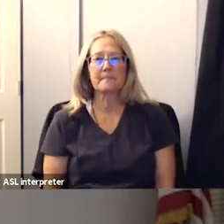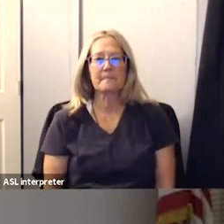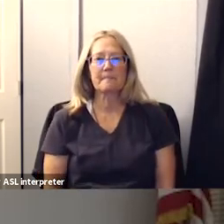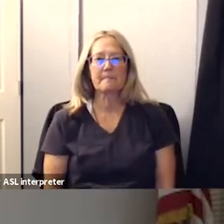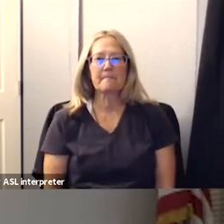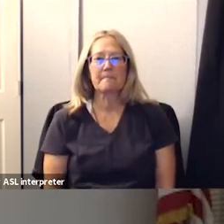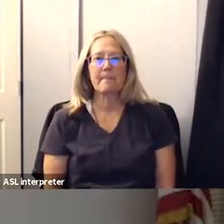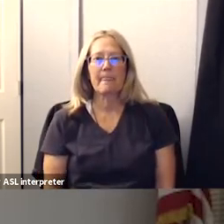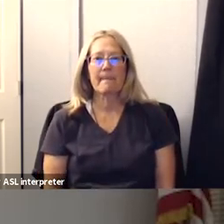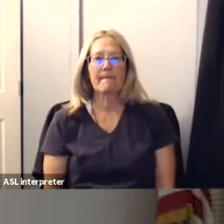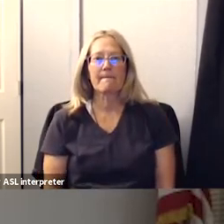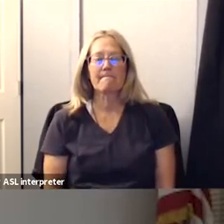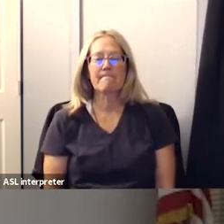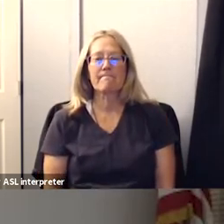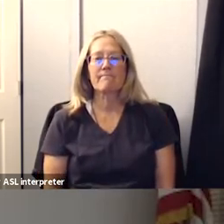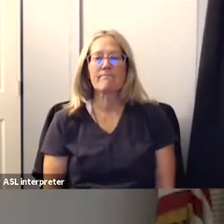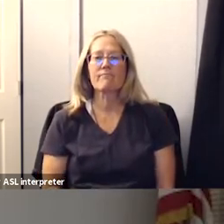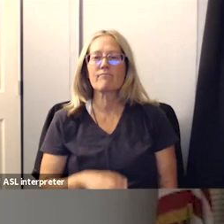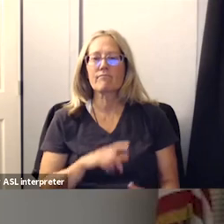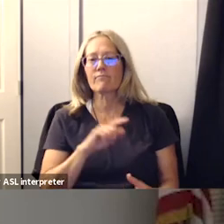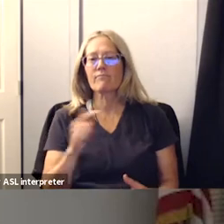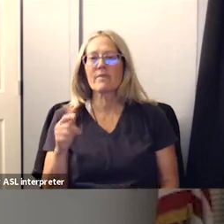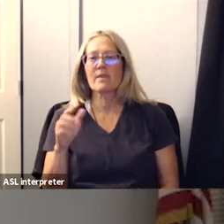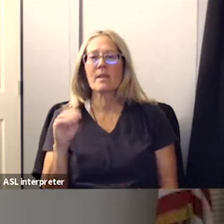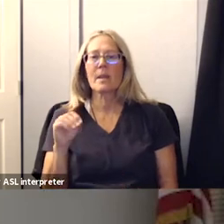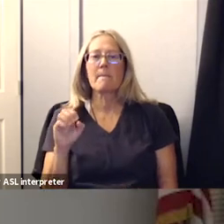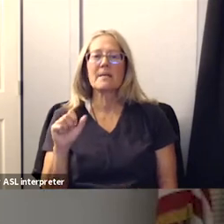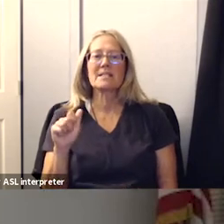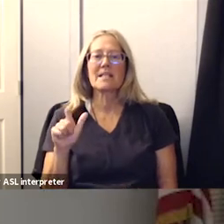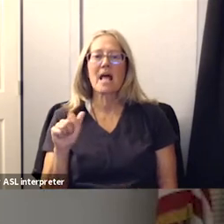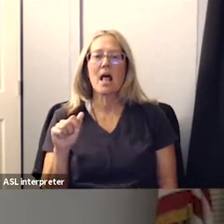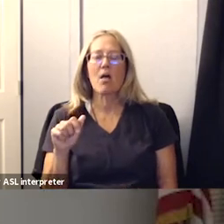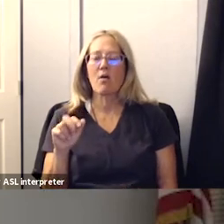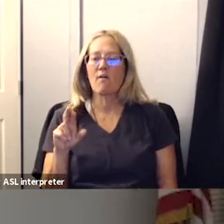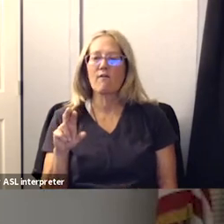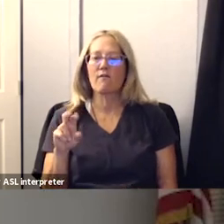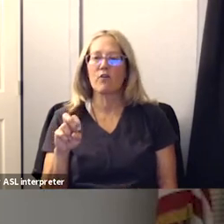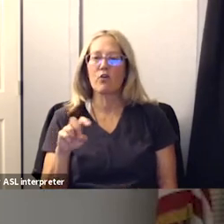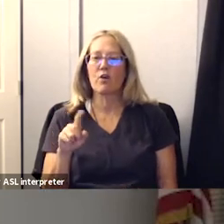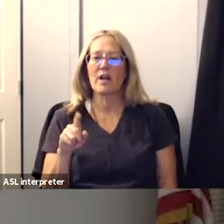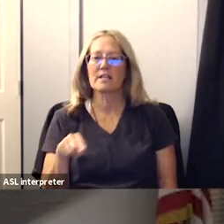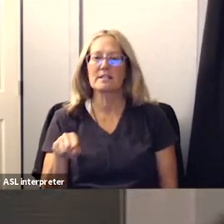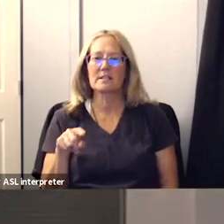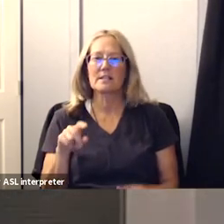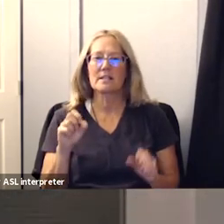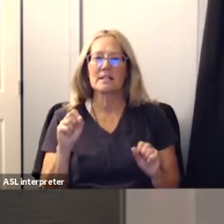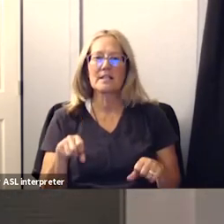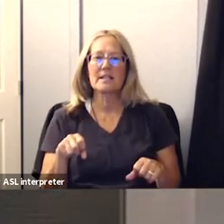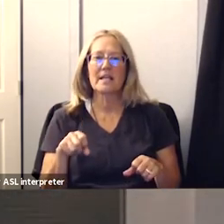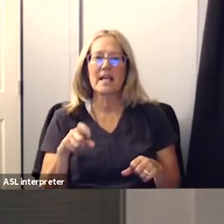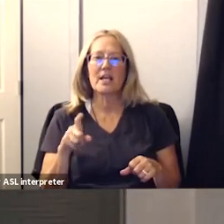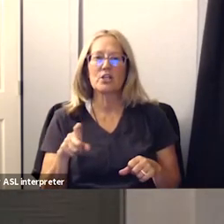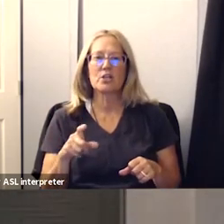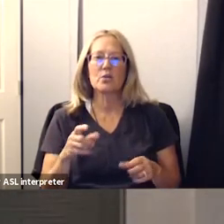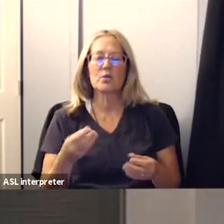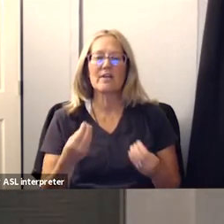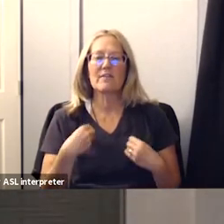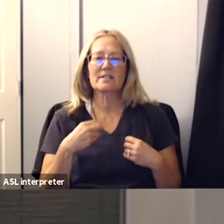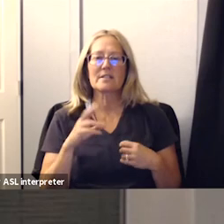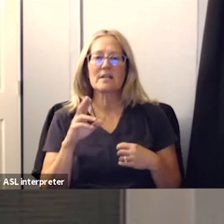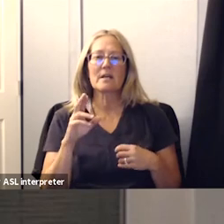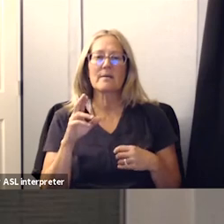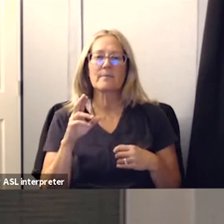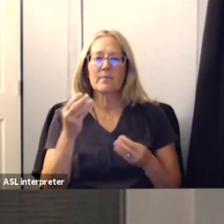events mrs alvarez would you uh dr maltonado would you please bring us an update at the august 10th meeting on the independent